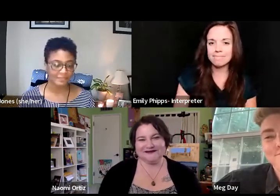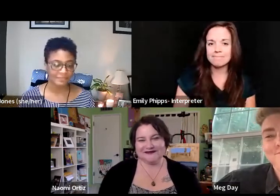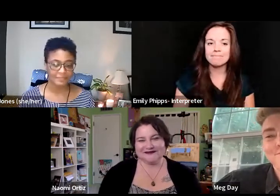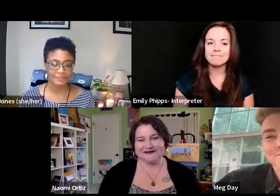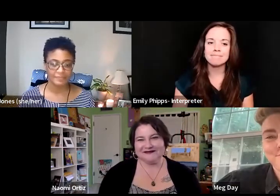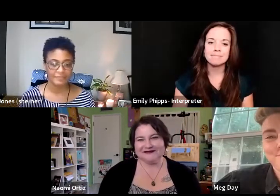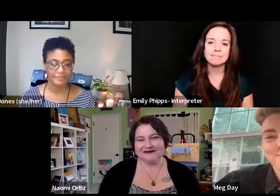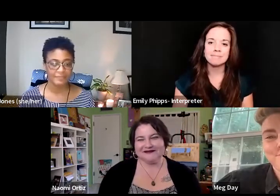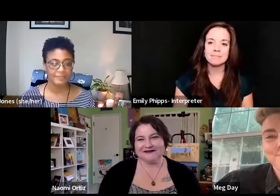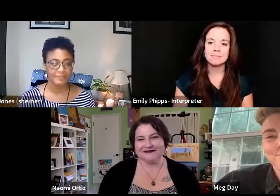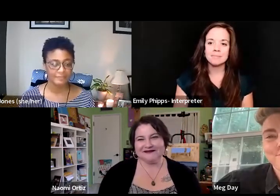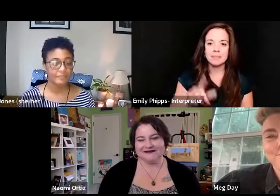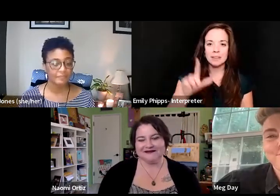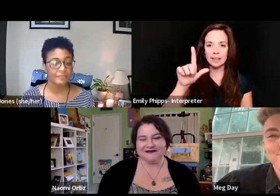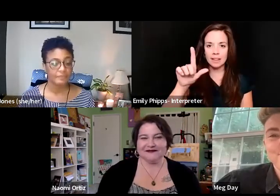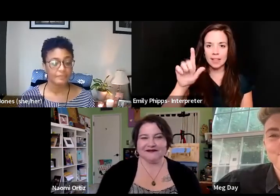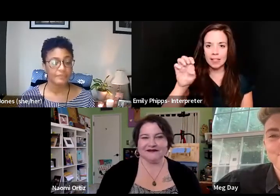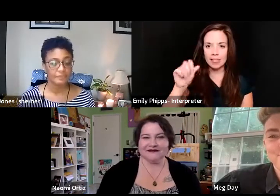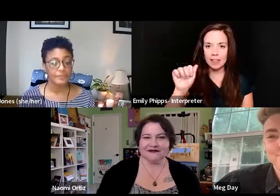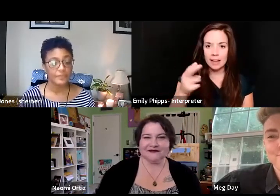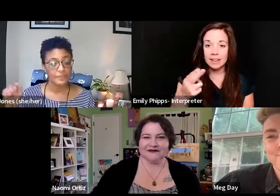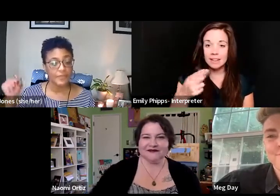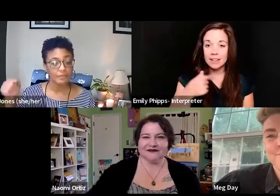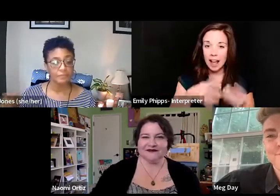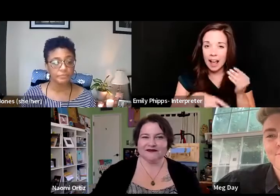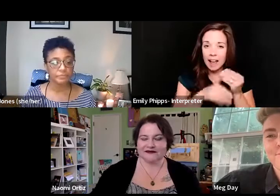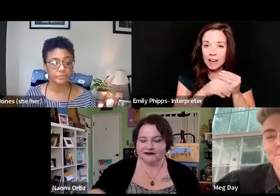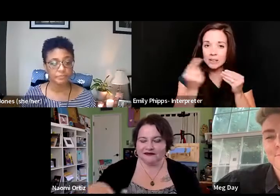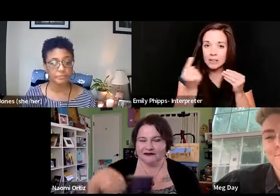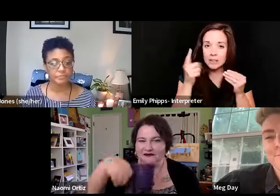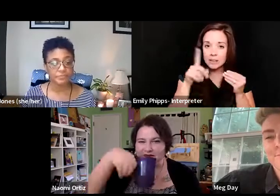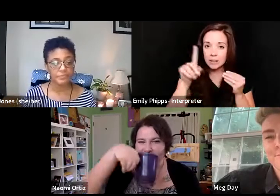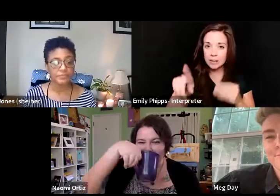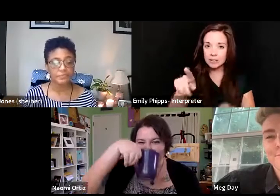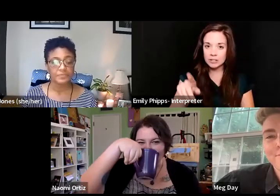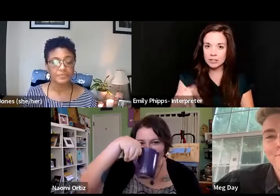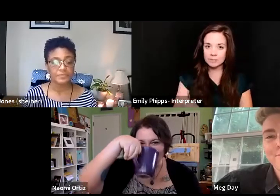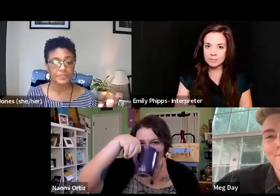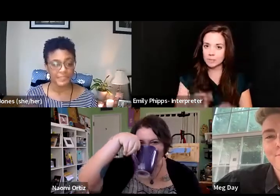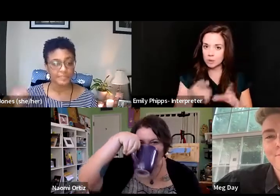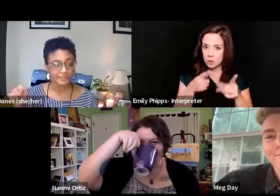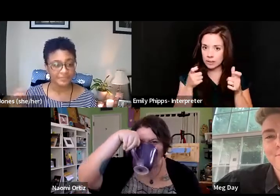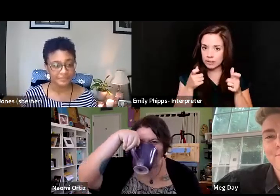This is Leah. Is it okay if I add on something to the question? If I keep it quick?